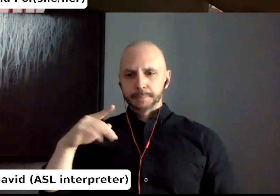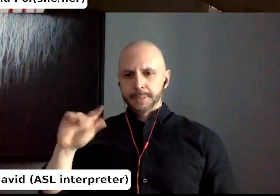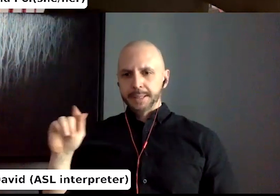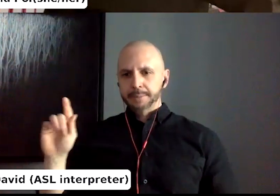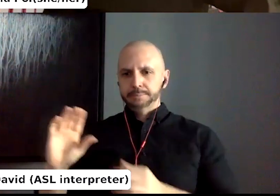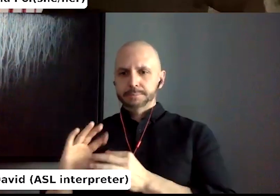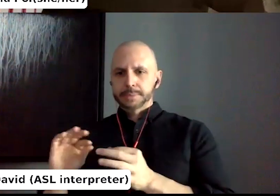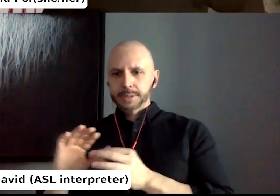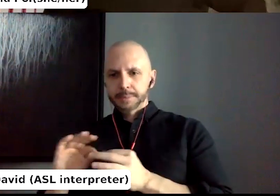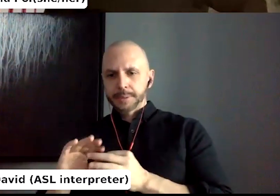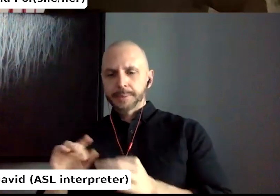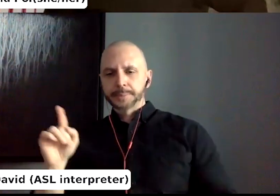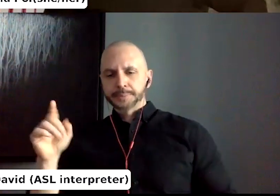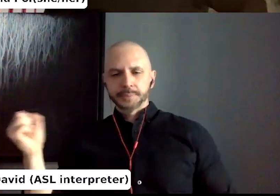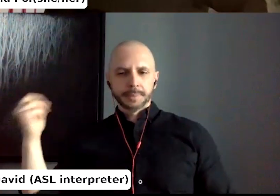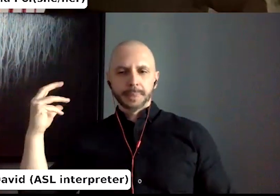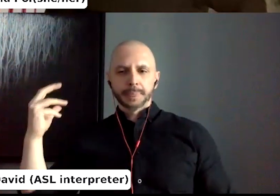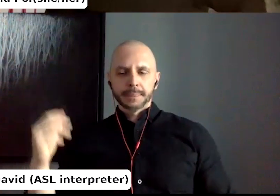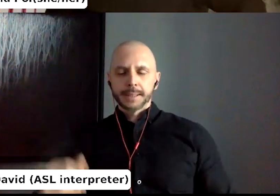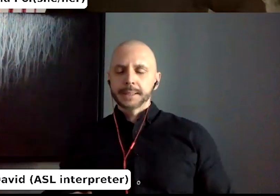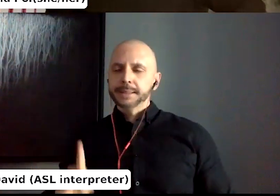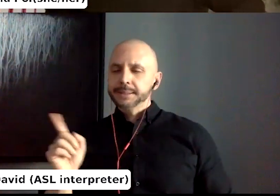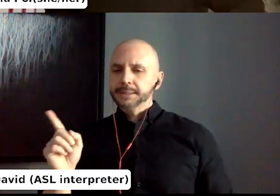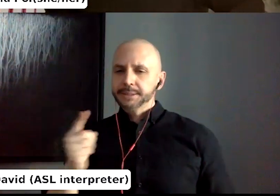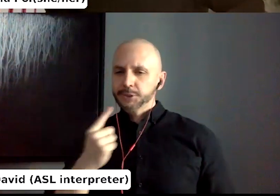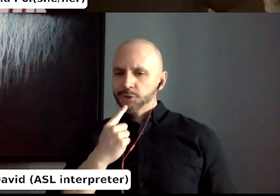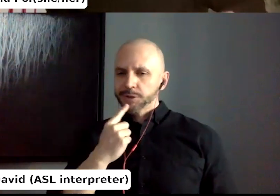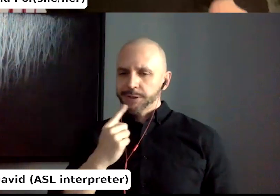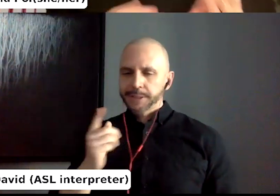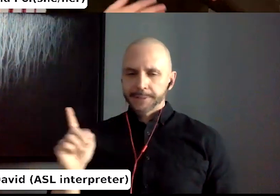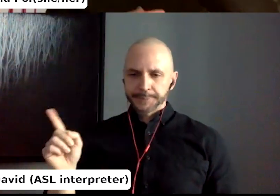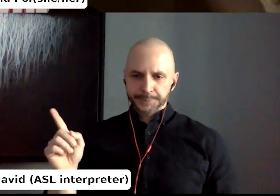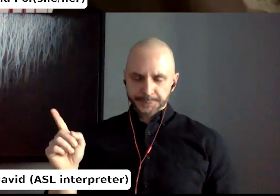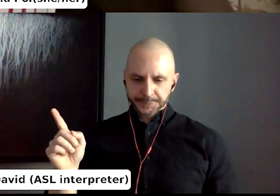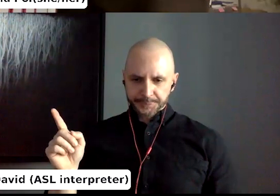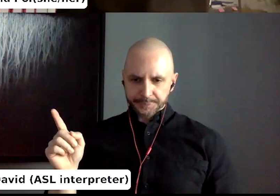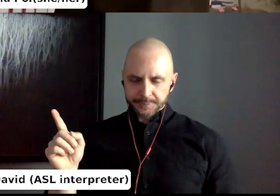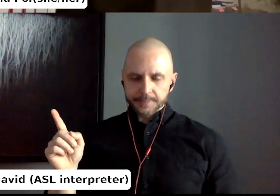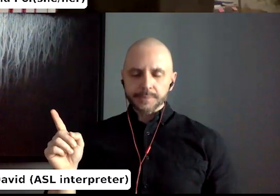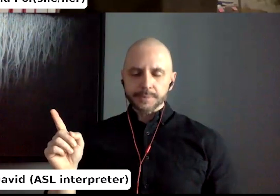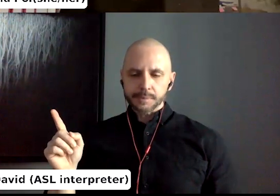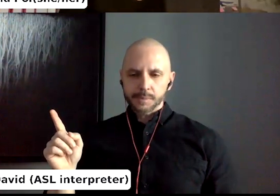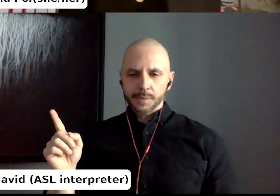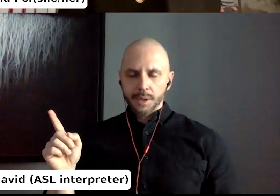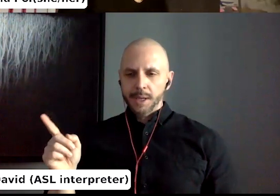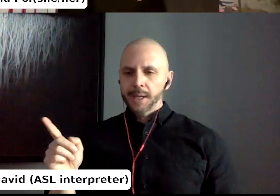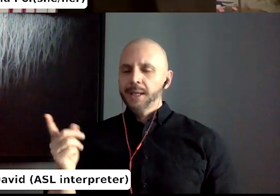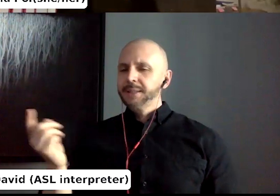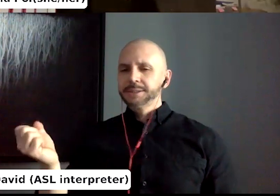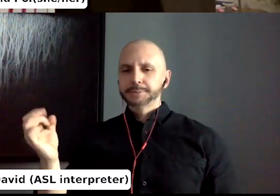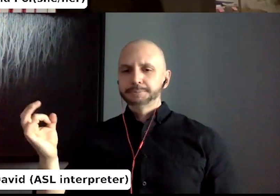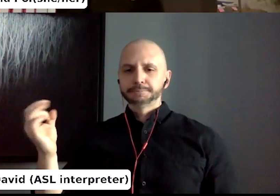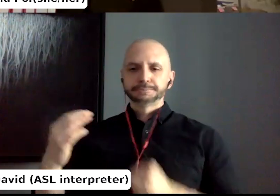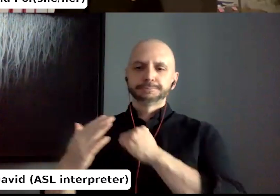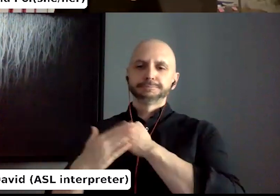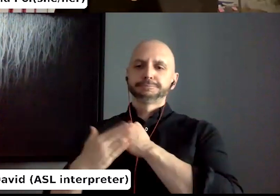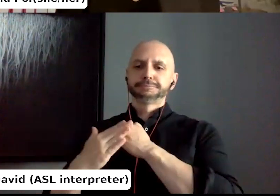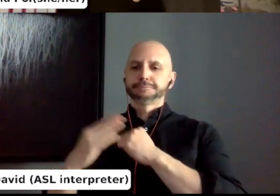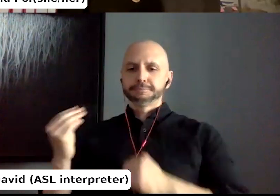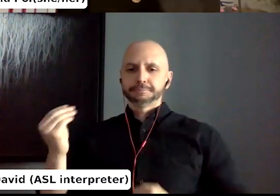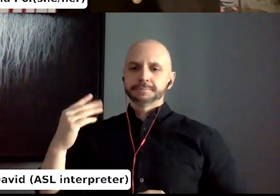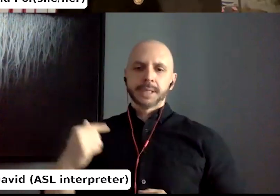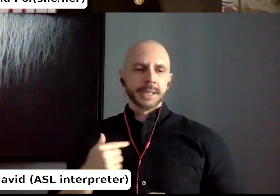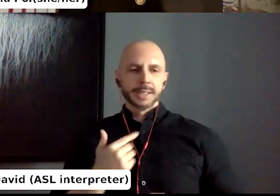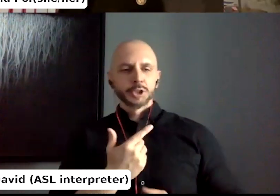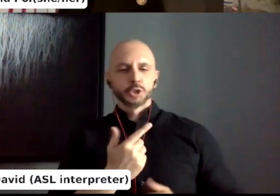Fallis, that she also said something like, uh, you know, just start with something that's really close to you. and I just really had to think